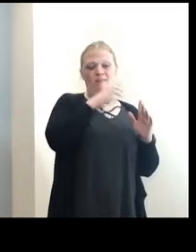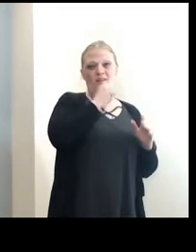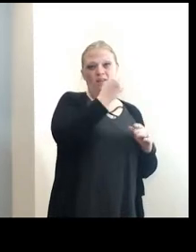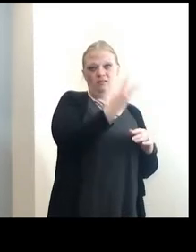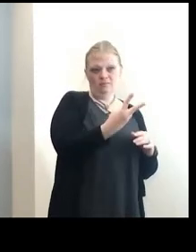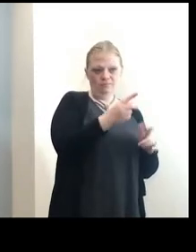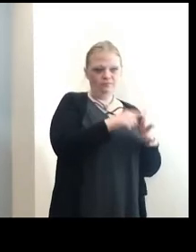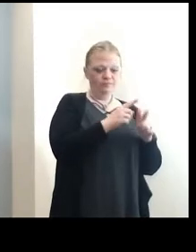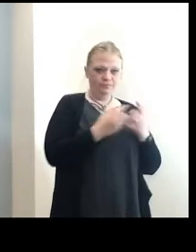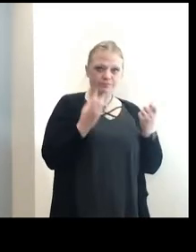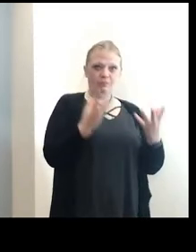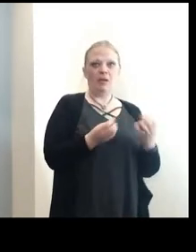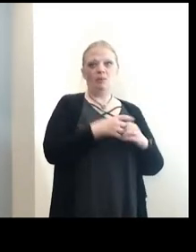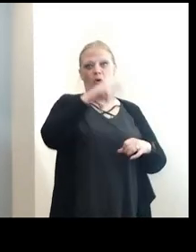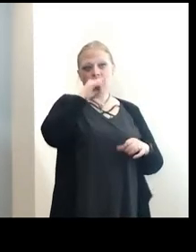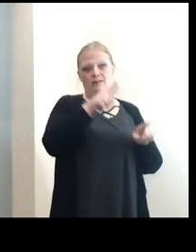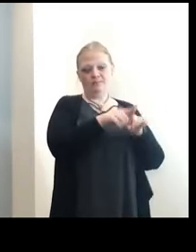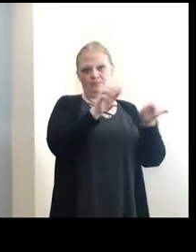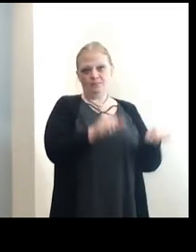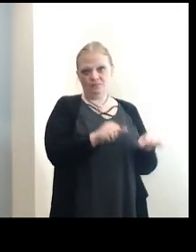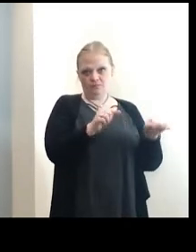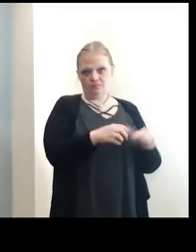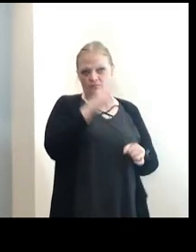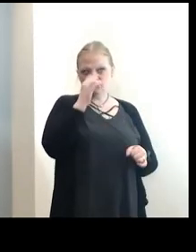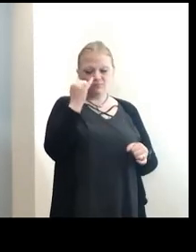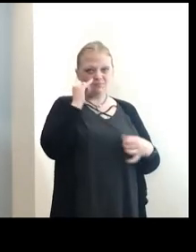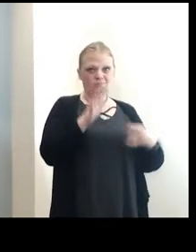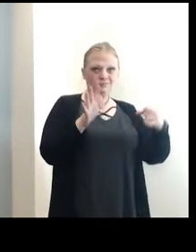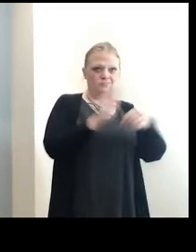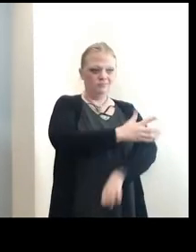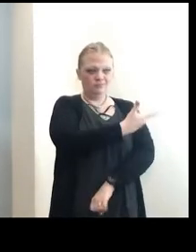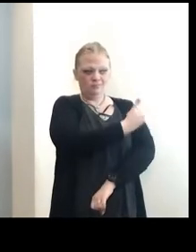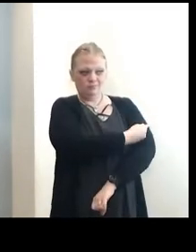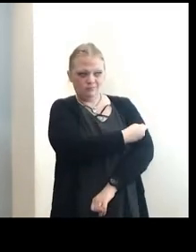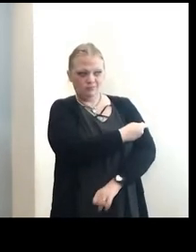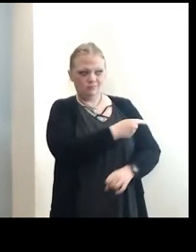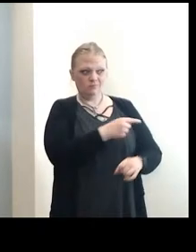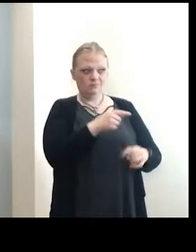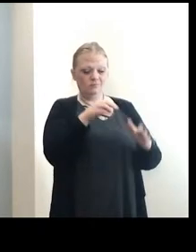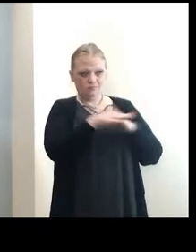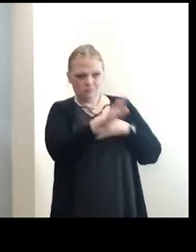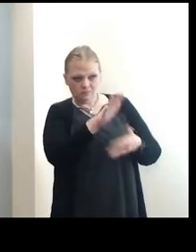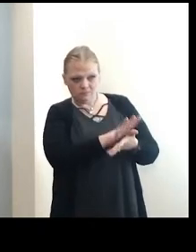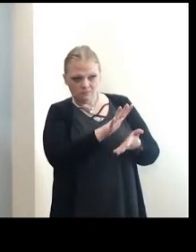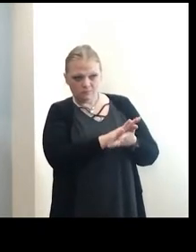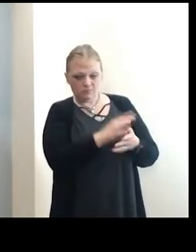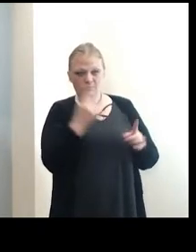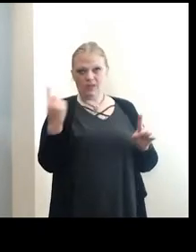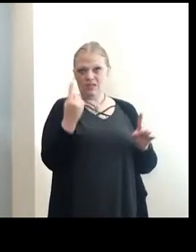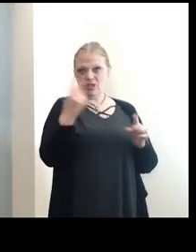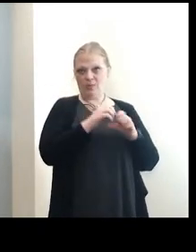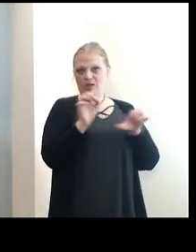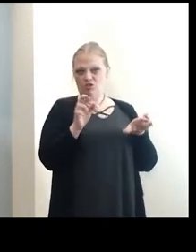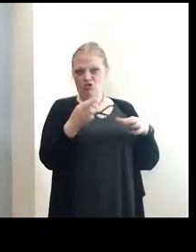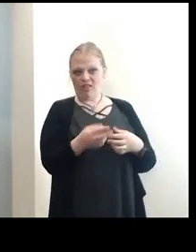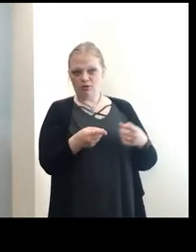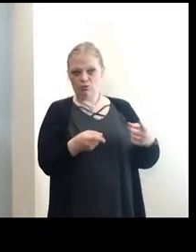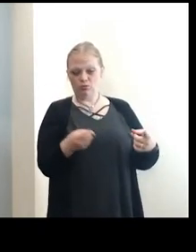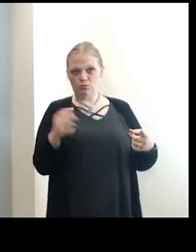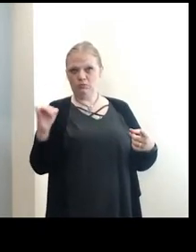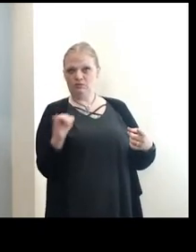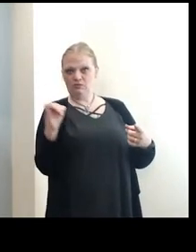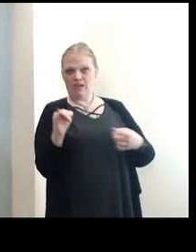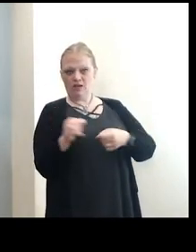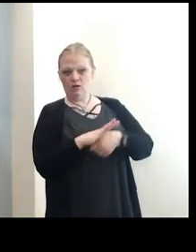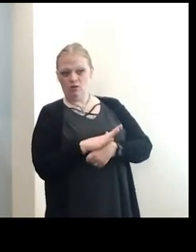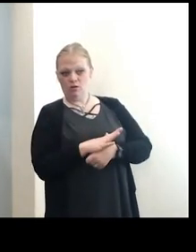many kids get vaccinated as possible. Because if you're fully vaccinated and you're in school and there's somebody in your class who is infected